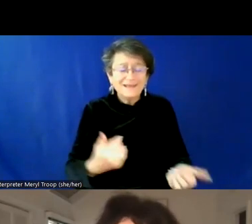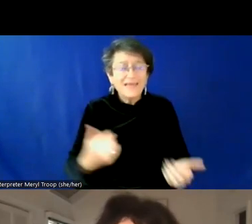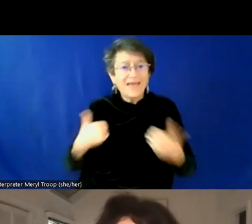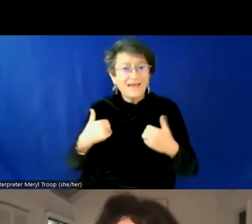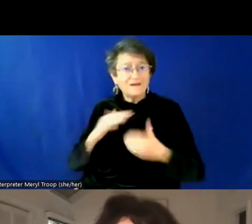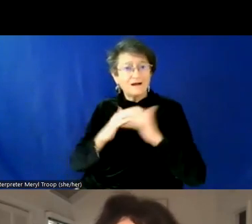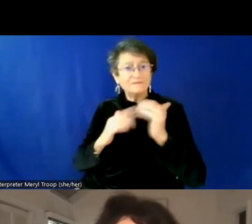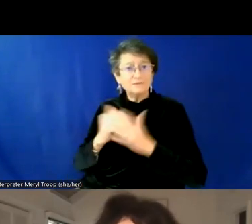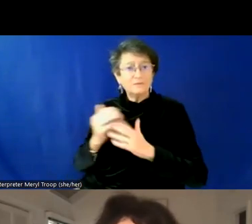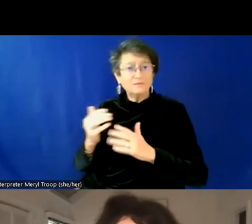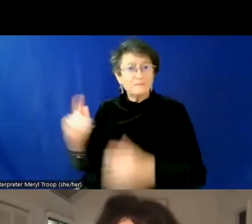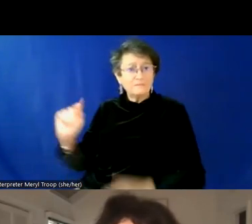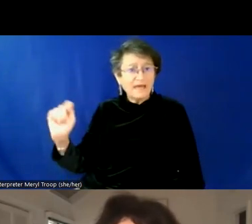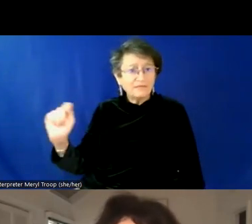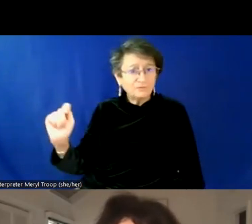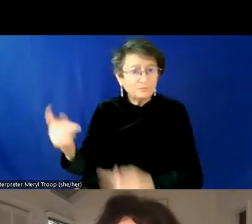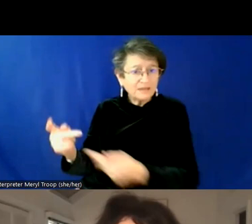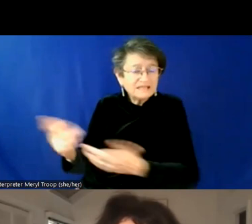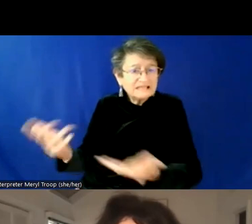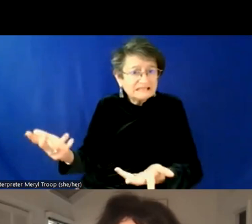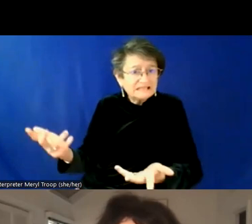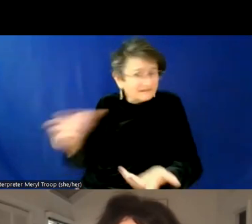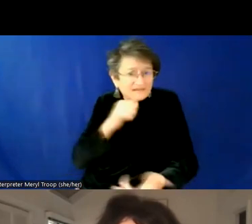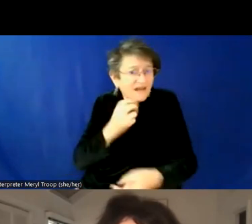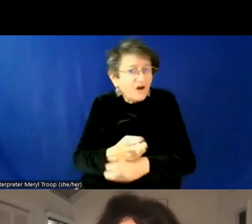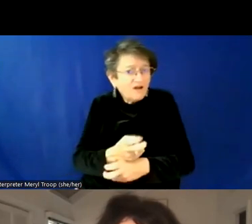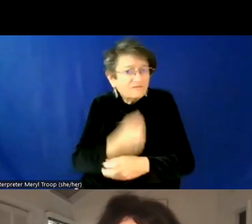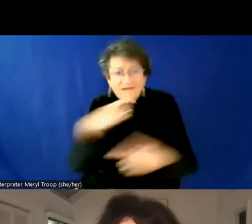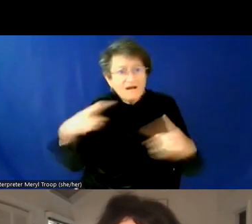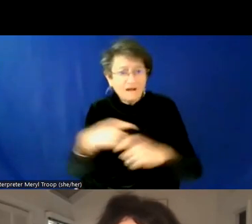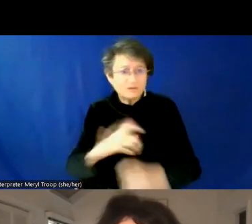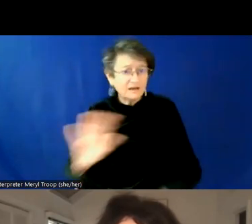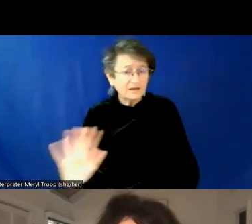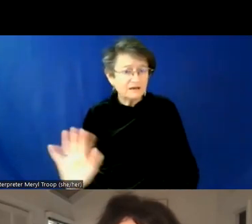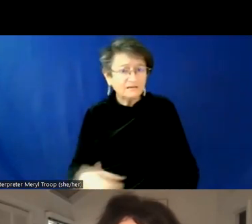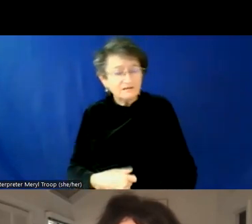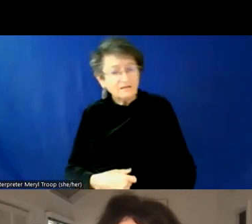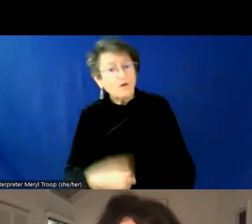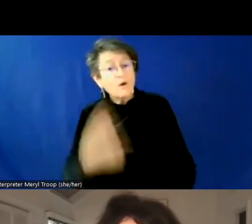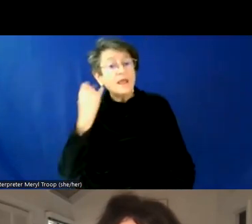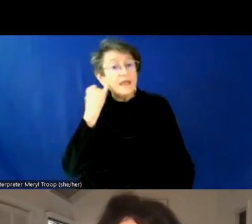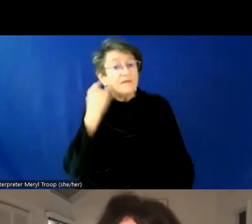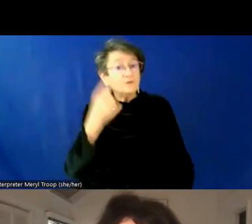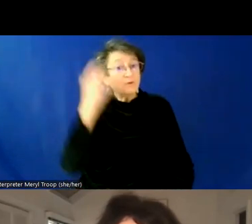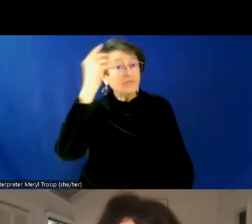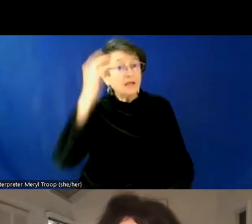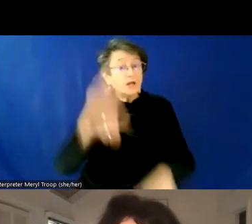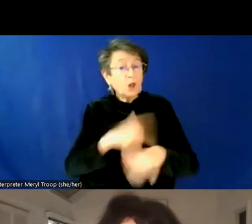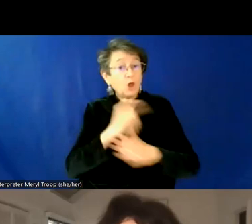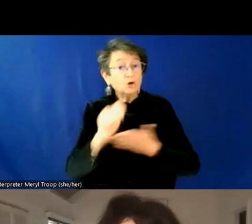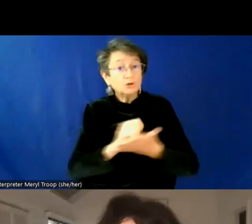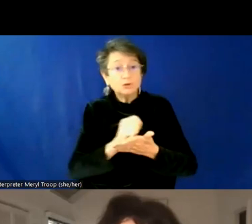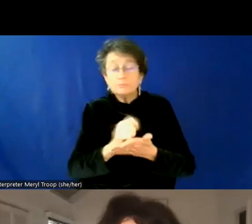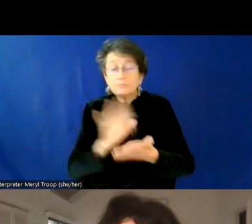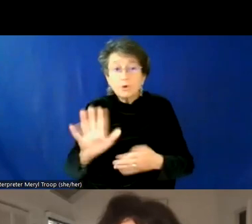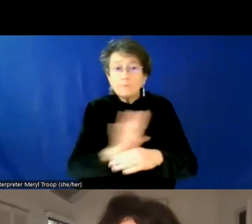do that. It doesn't require these use changes. Um, and so, you know, I think if you're, you're thinking long-term about what do you want your business to